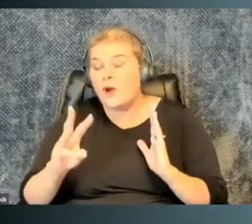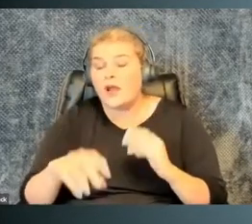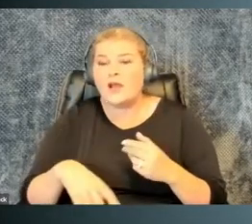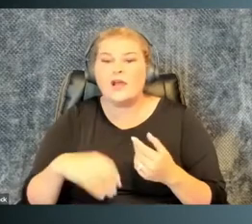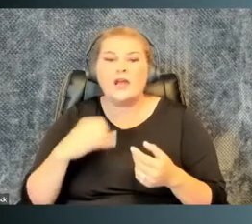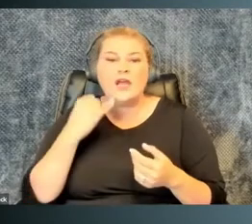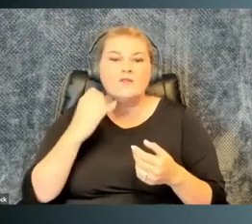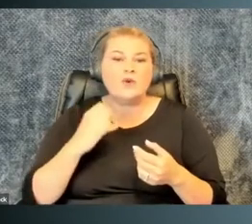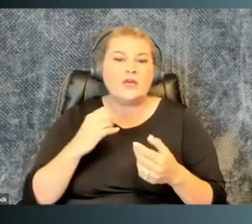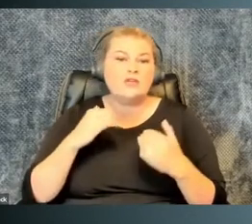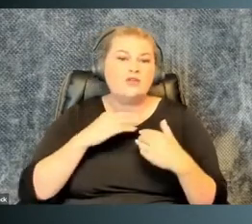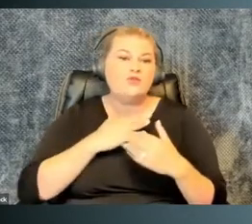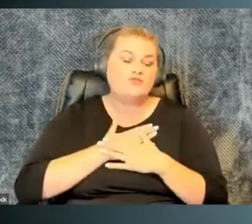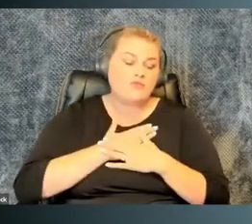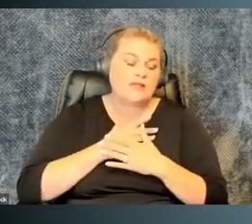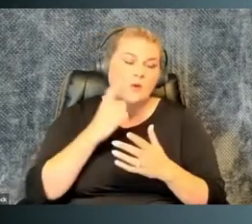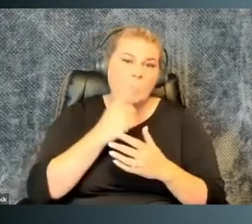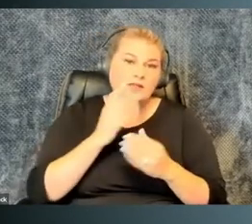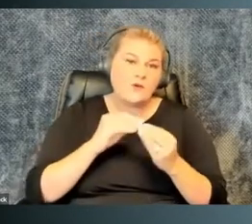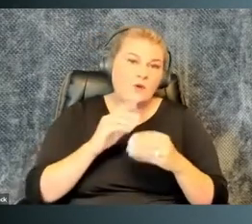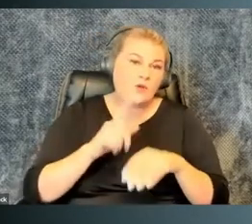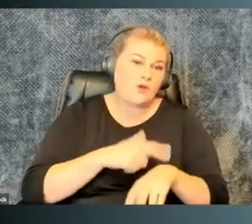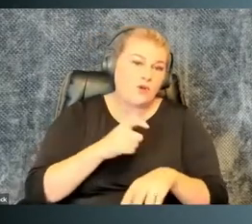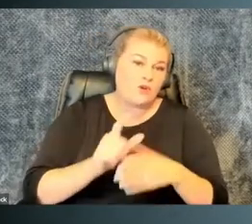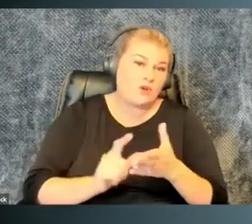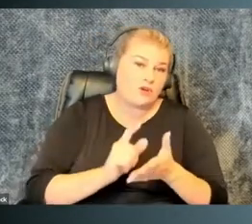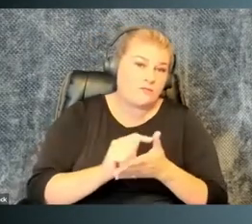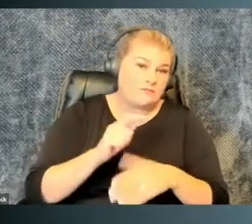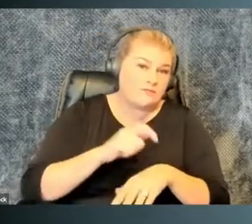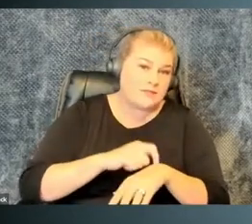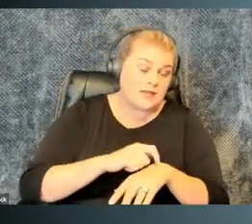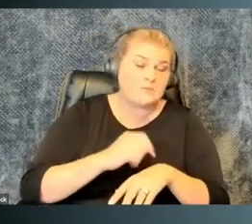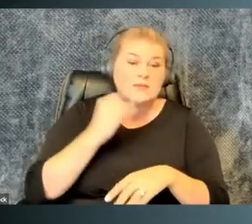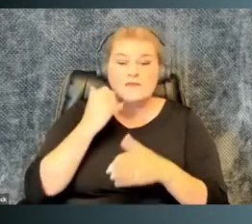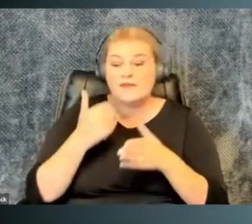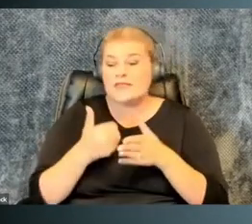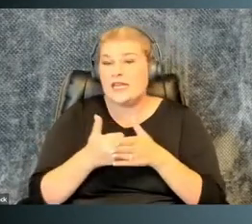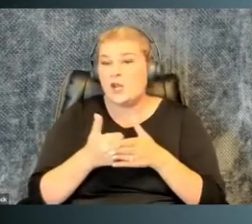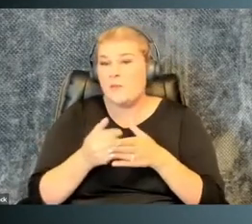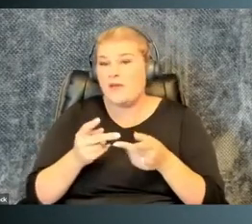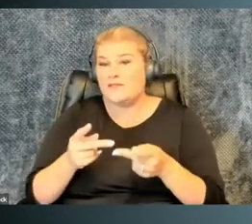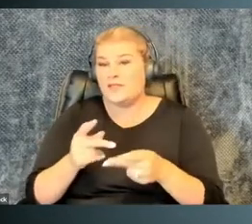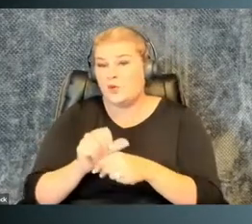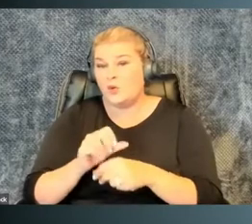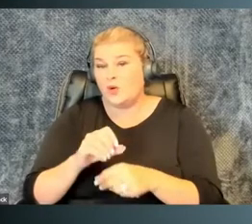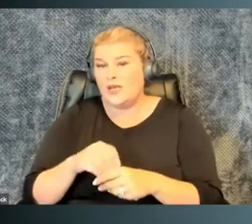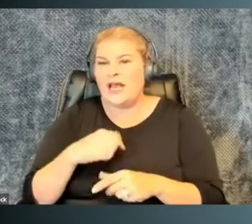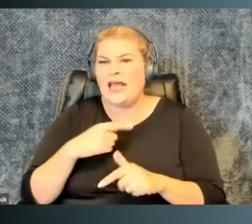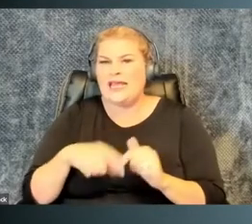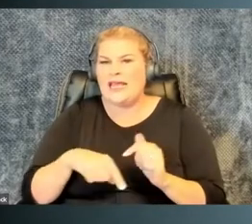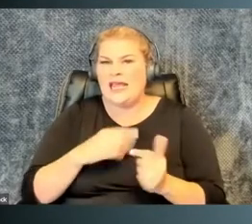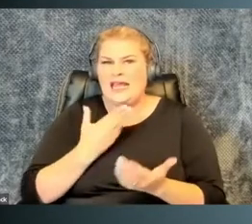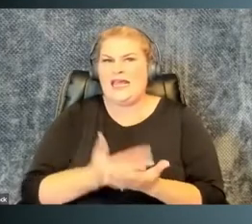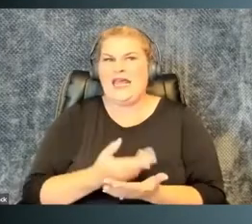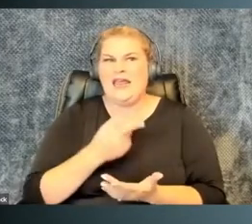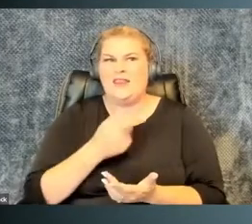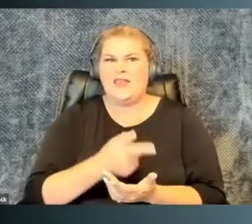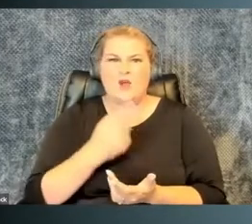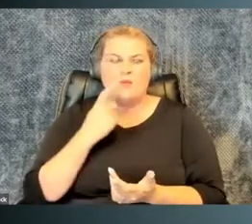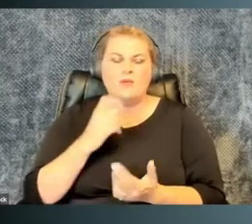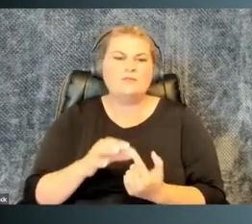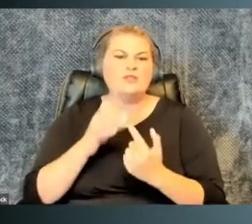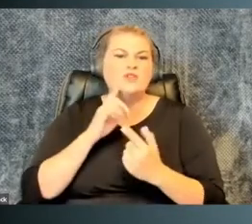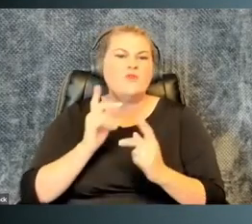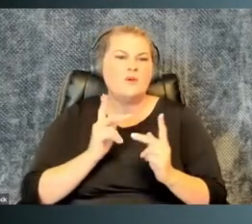screen reading software, if you need to rest your eyes for longer periods of time. Whether it's a nearby facility to work in right,